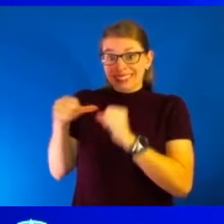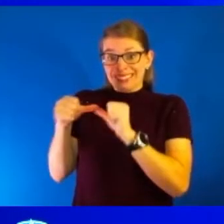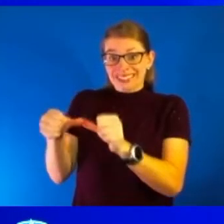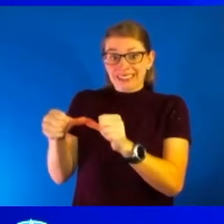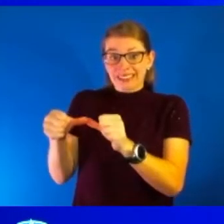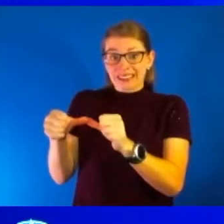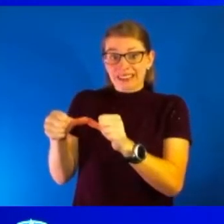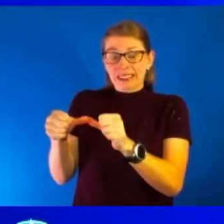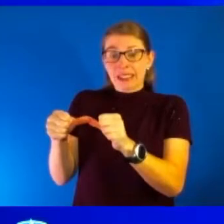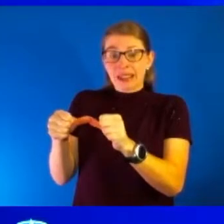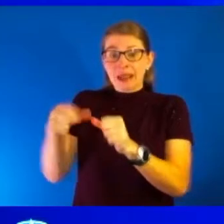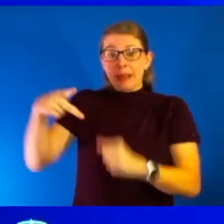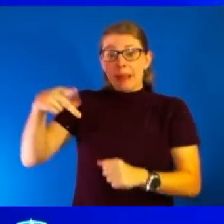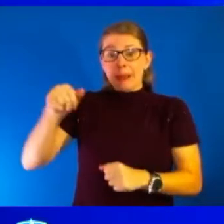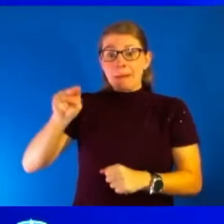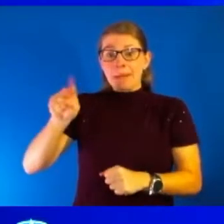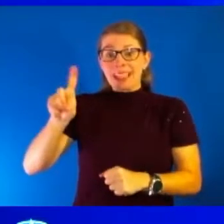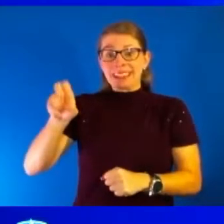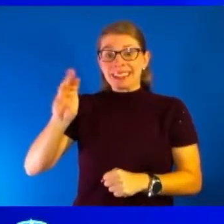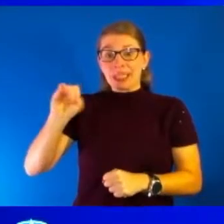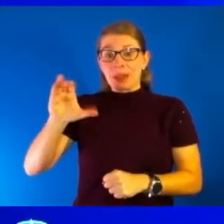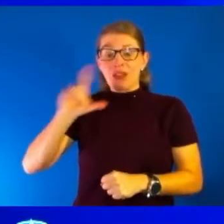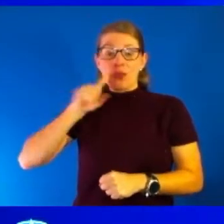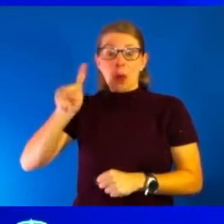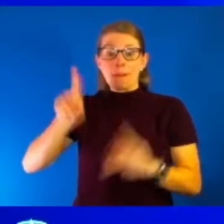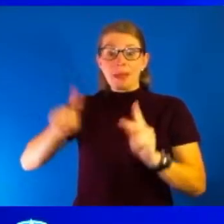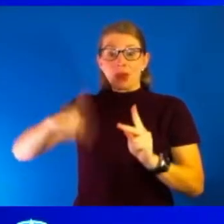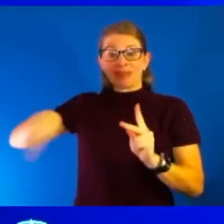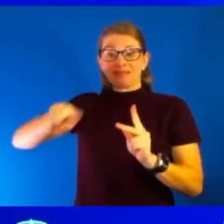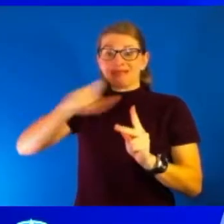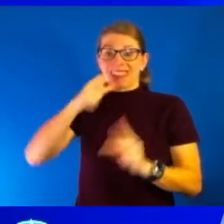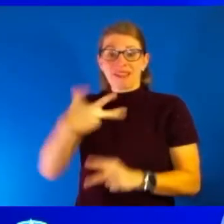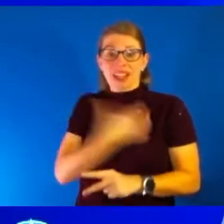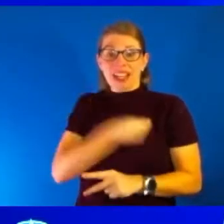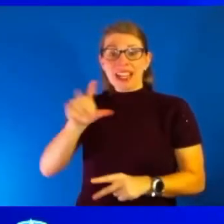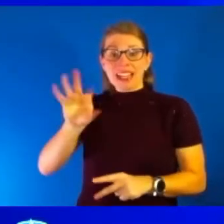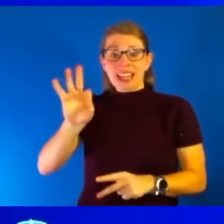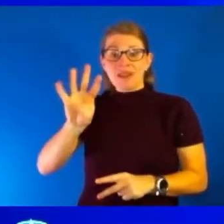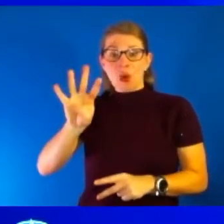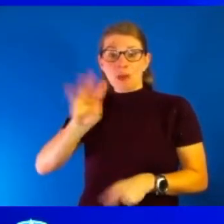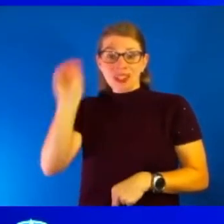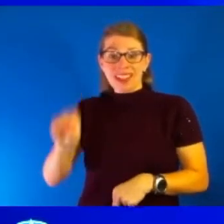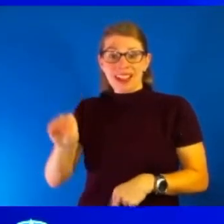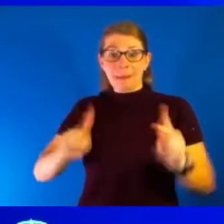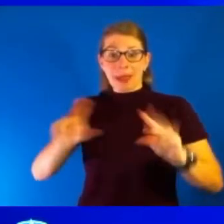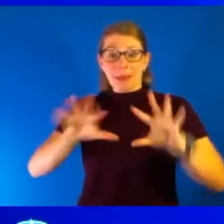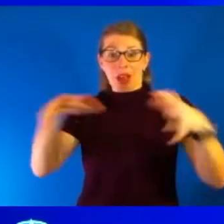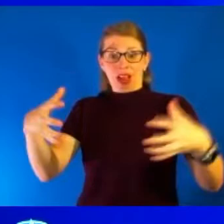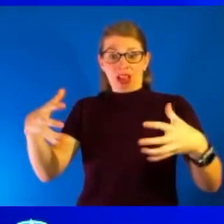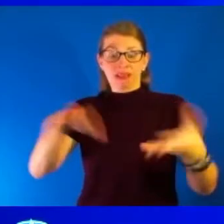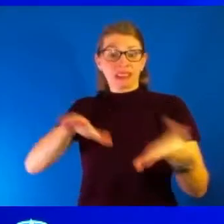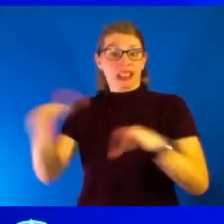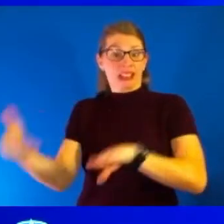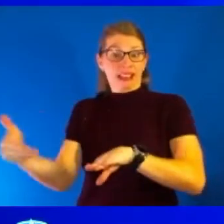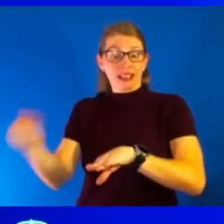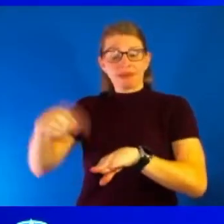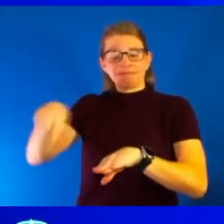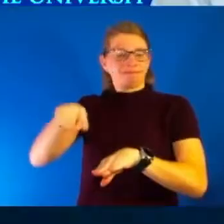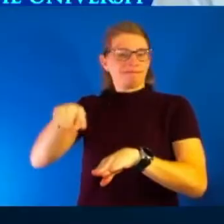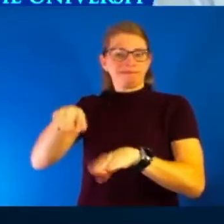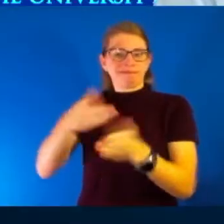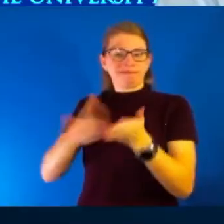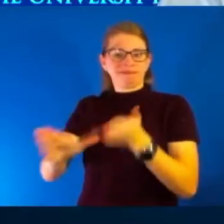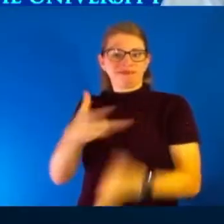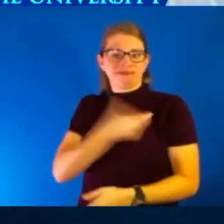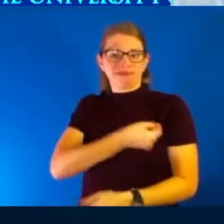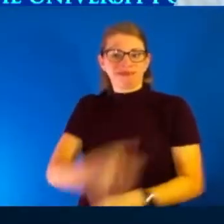pandemic of the unvaccinated as 90 plus percent of the people, you know, who are dying, continue to be unvaccinated. You know, I